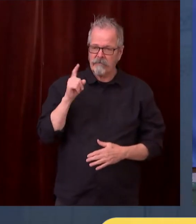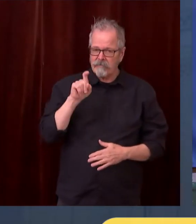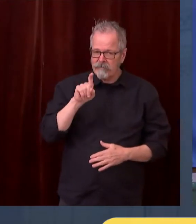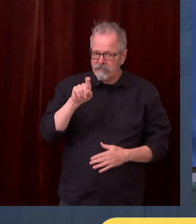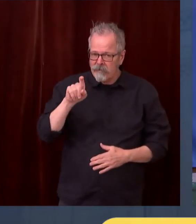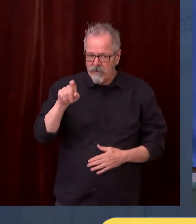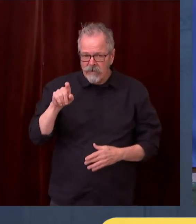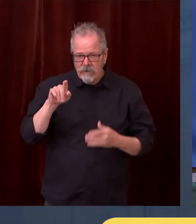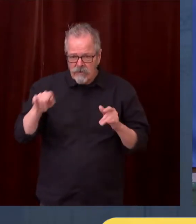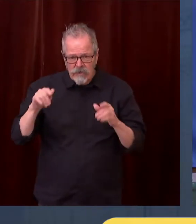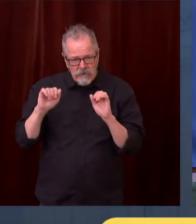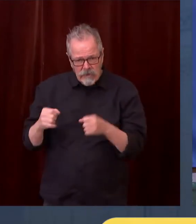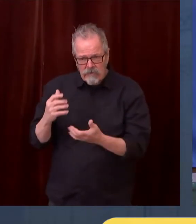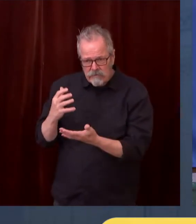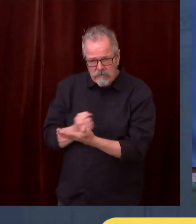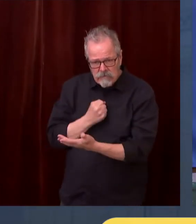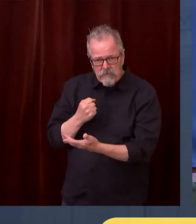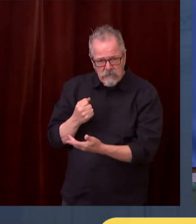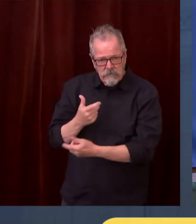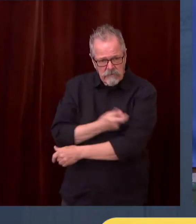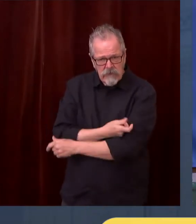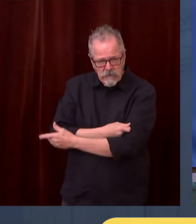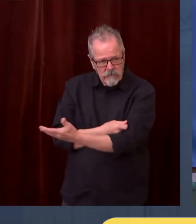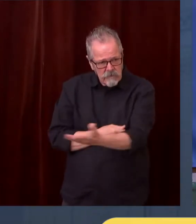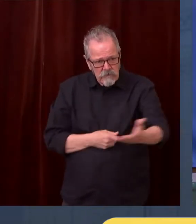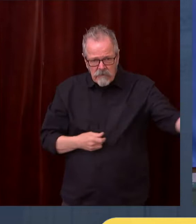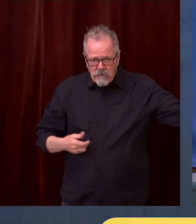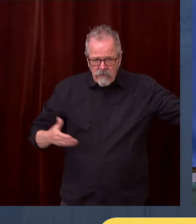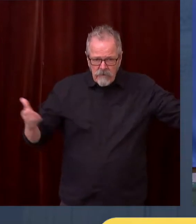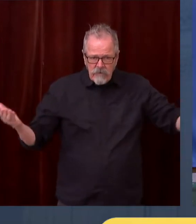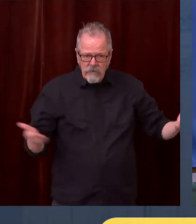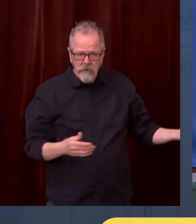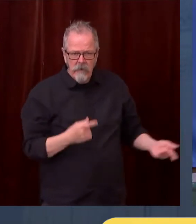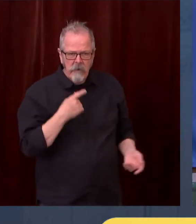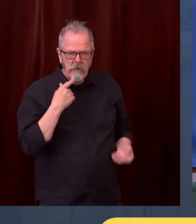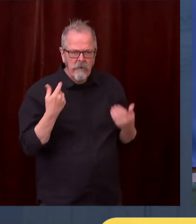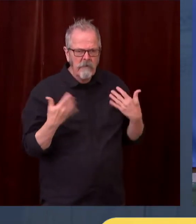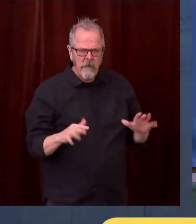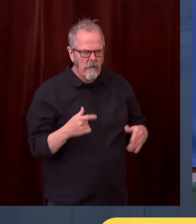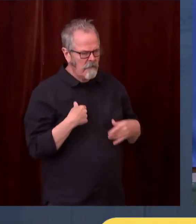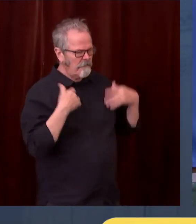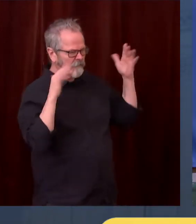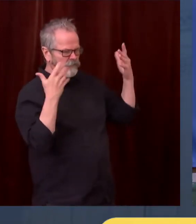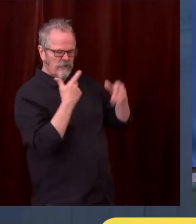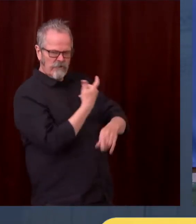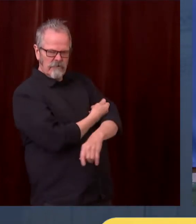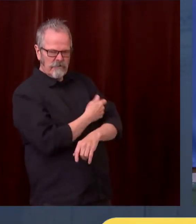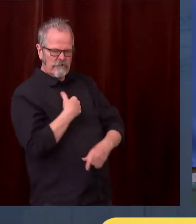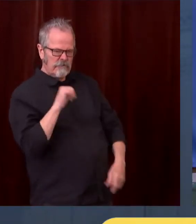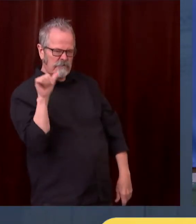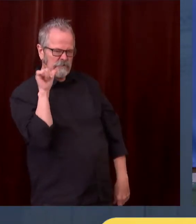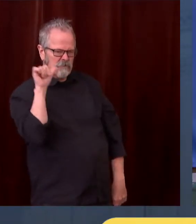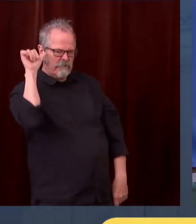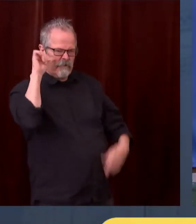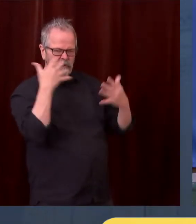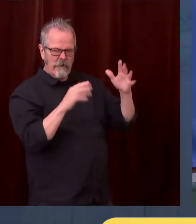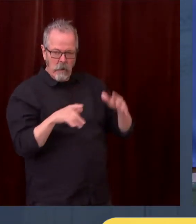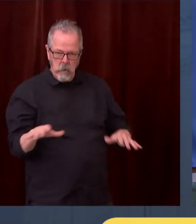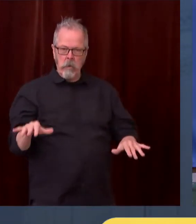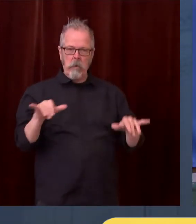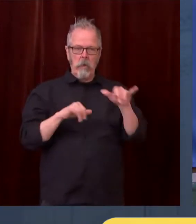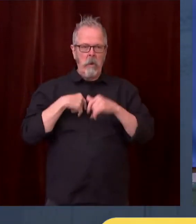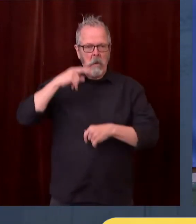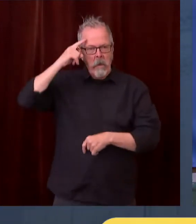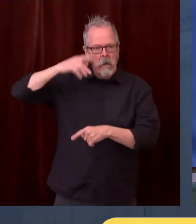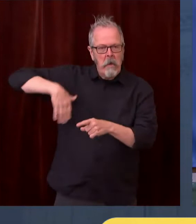yesterday at our farm where we work. So you had the max vac site, you had a pop-up clinic, and we are